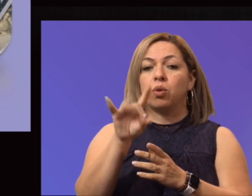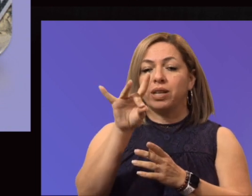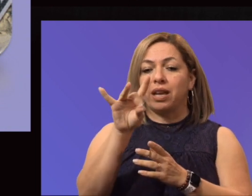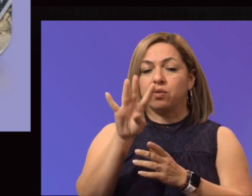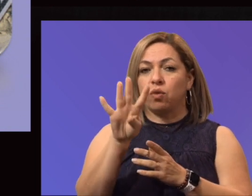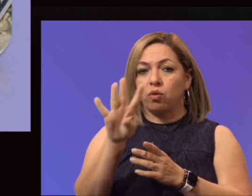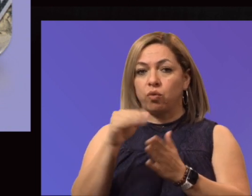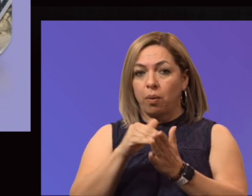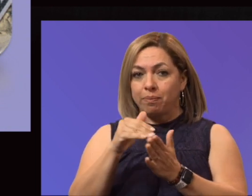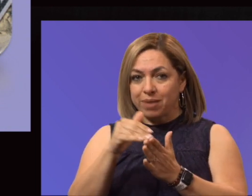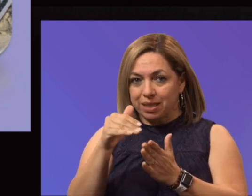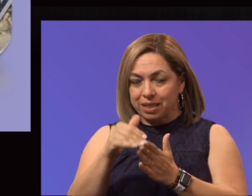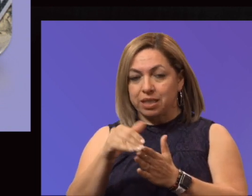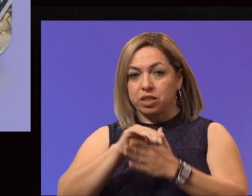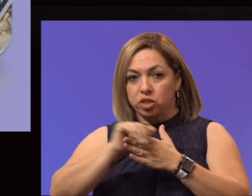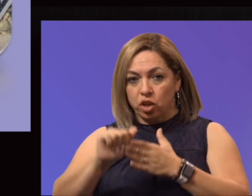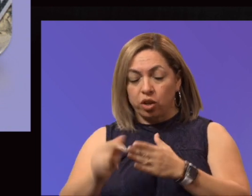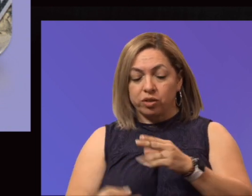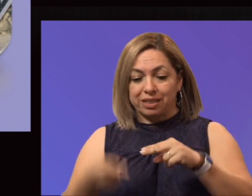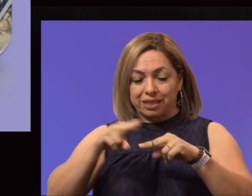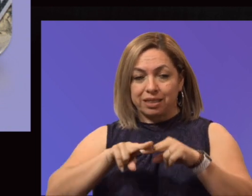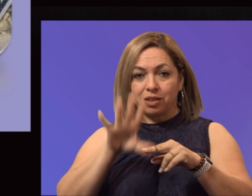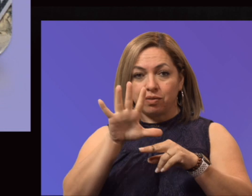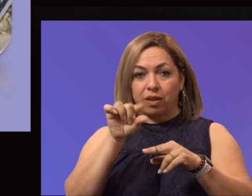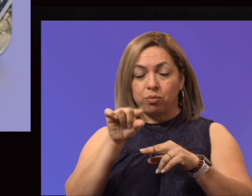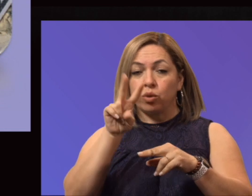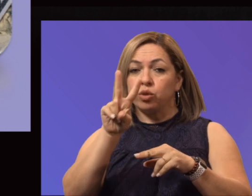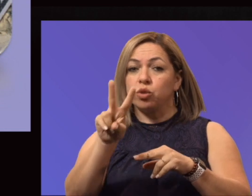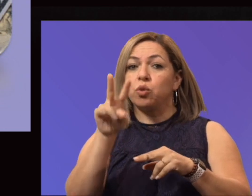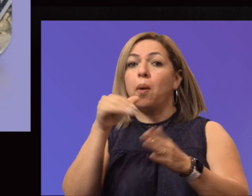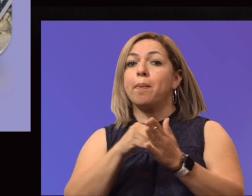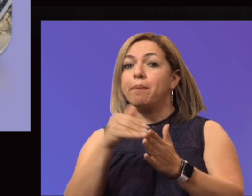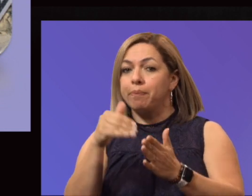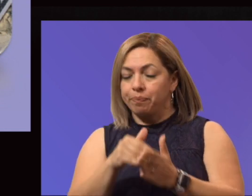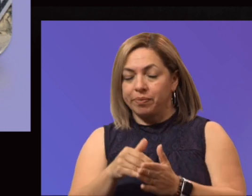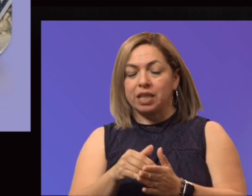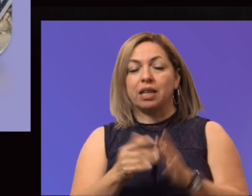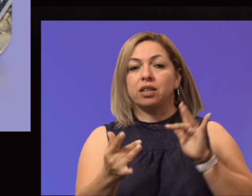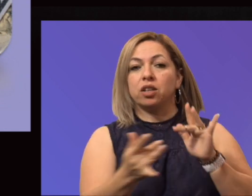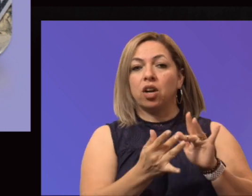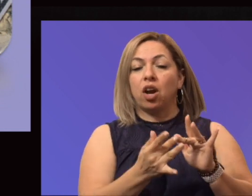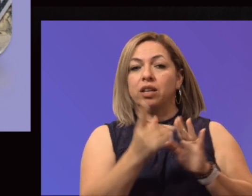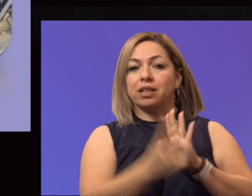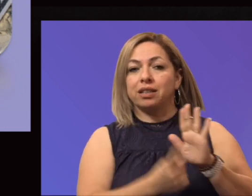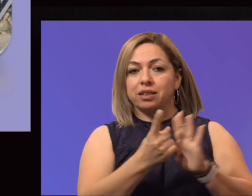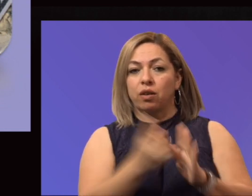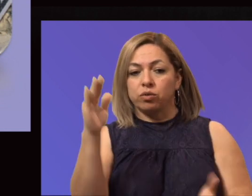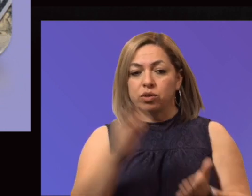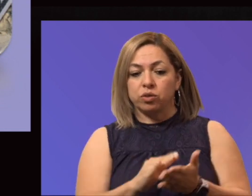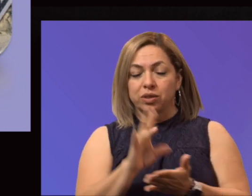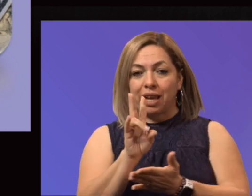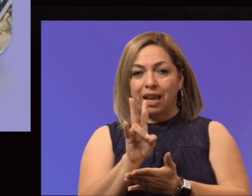That was an increase of $5.2 million. Contact hours actually were reduced by $86.5 million. But we see